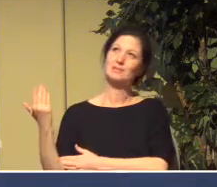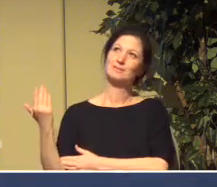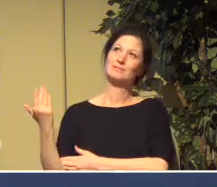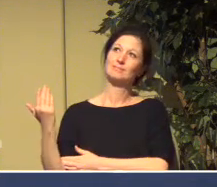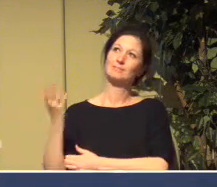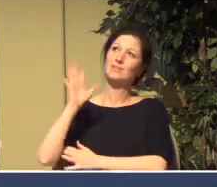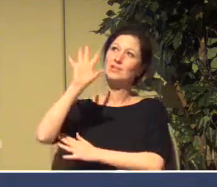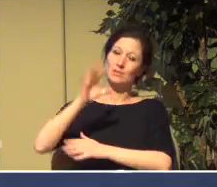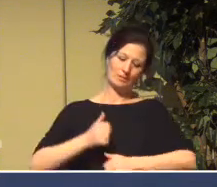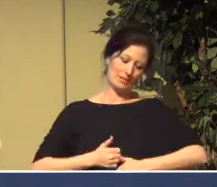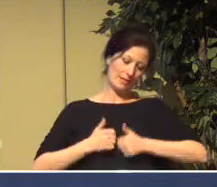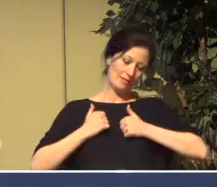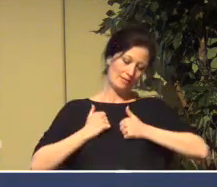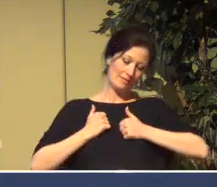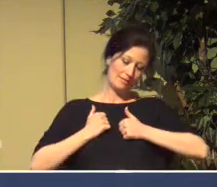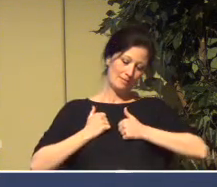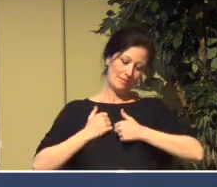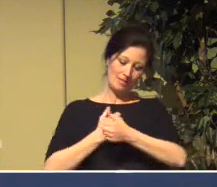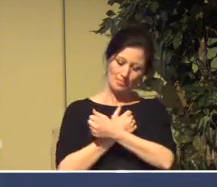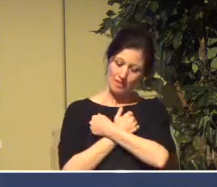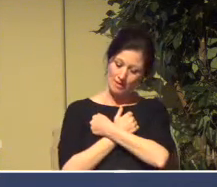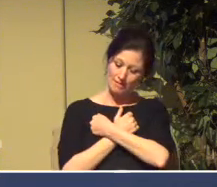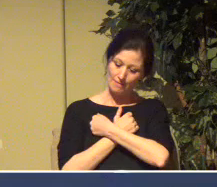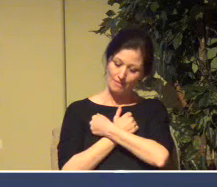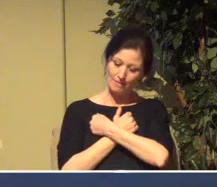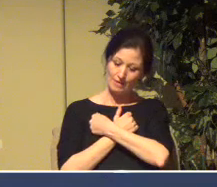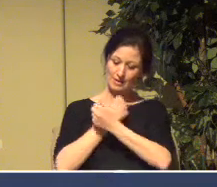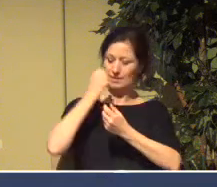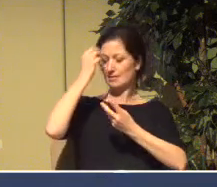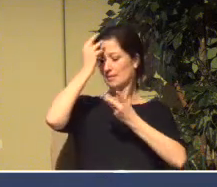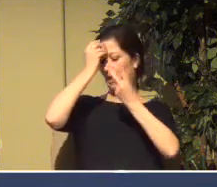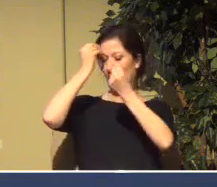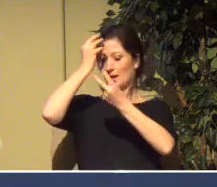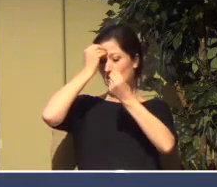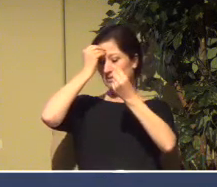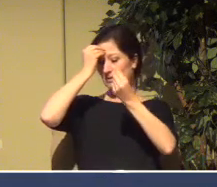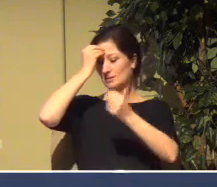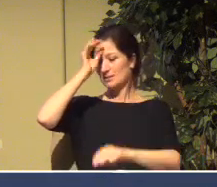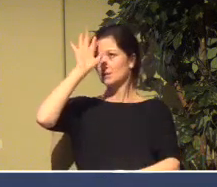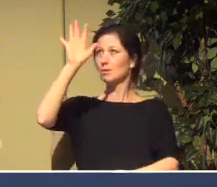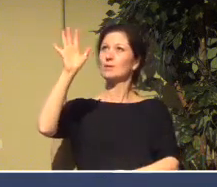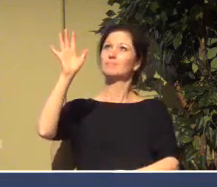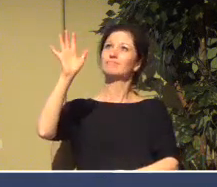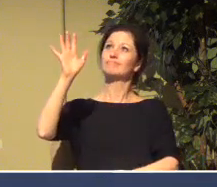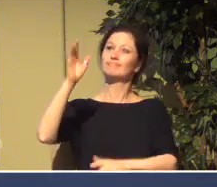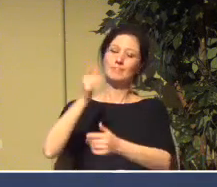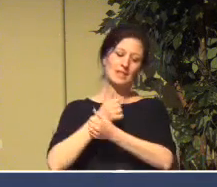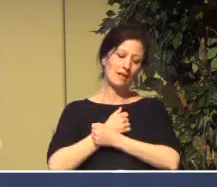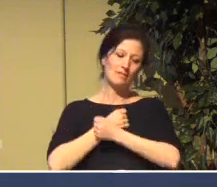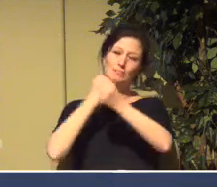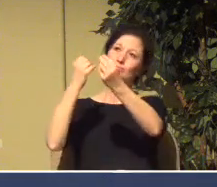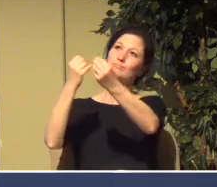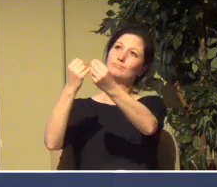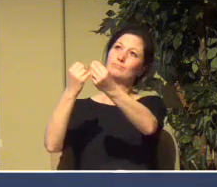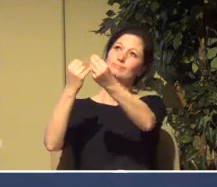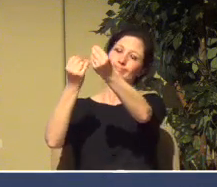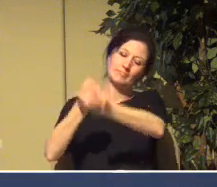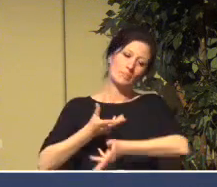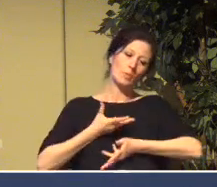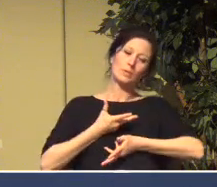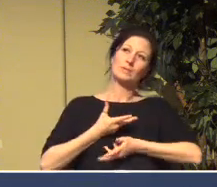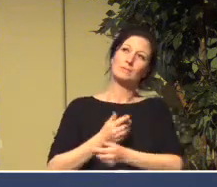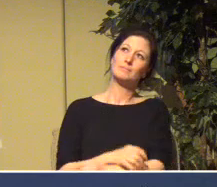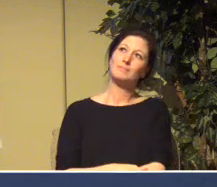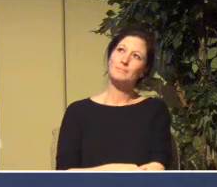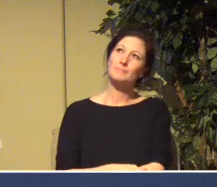your love, your thoughts, your confidence and may we trust you